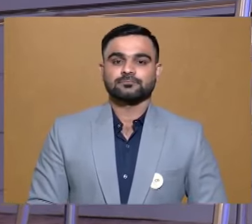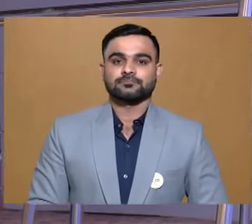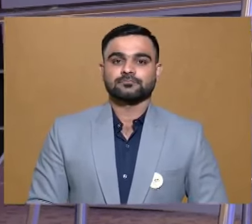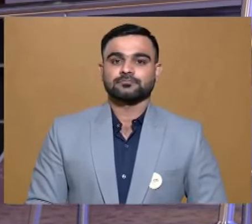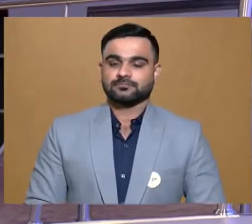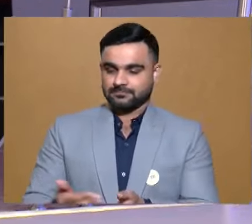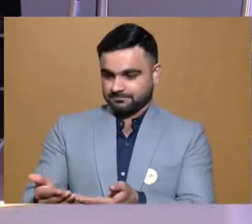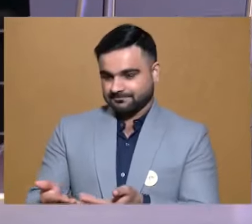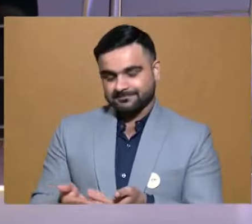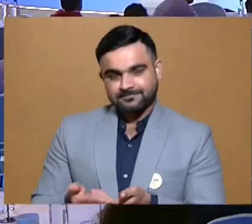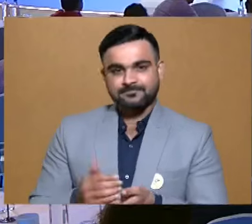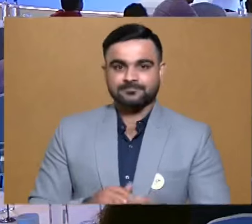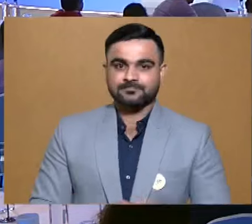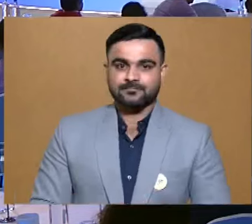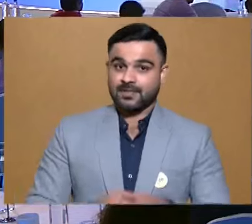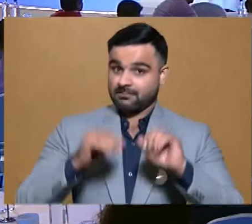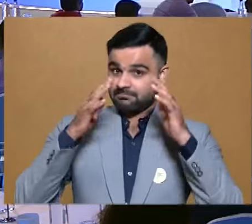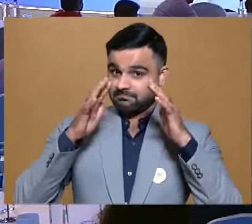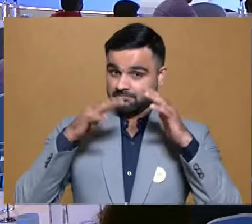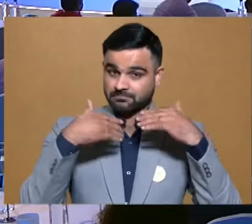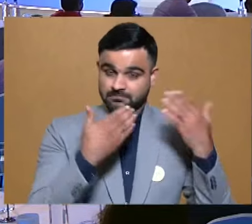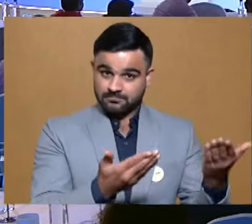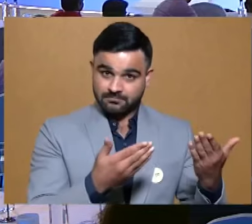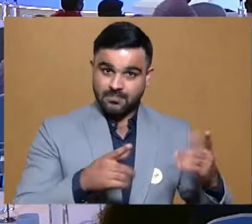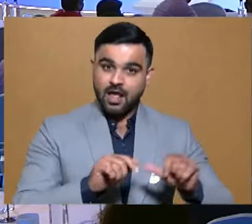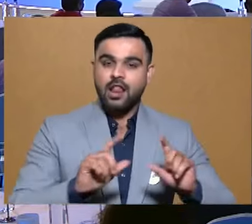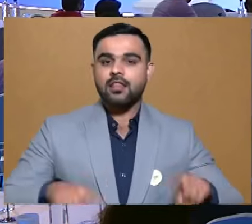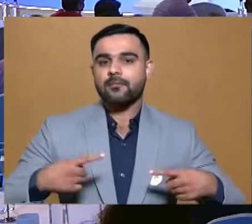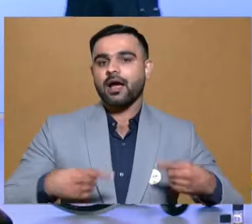Come, please. A big round of applause over here.